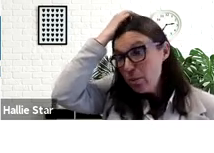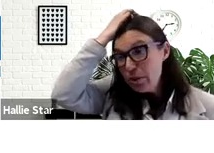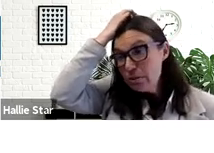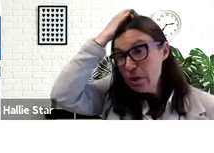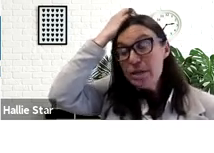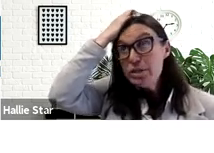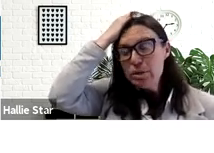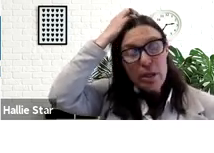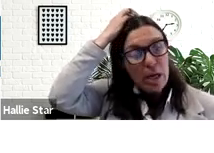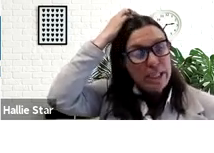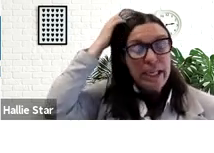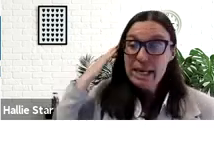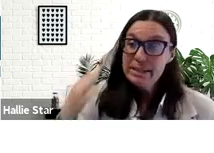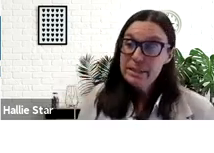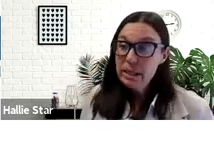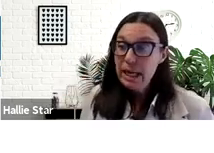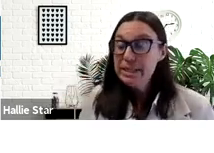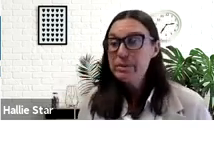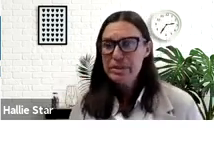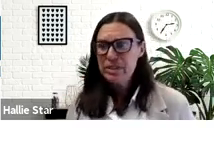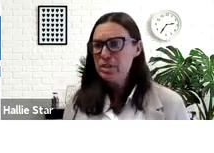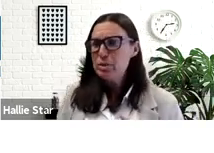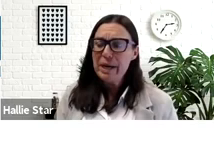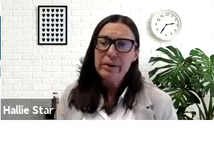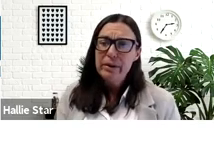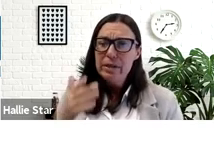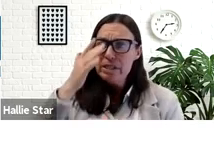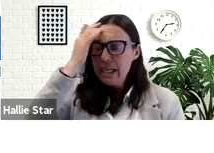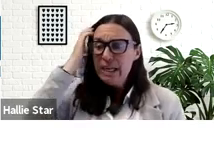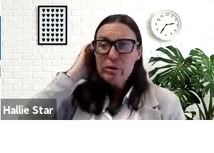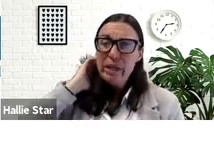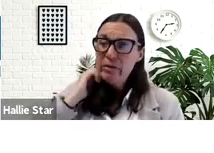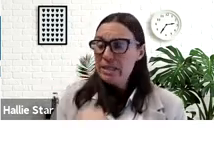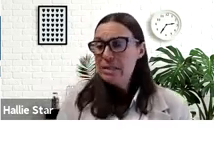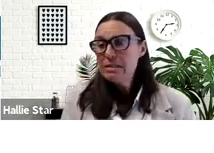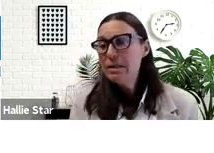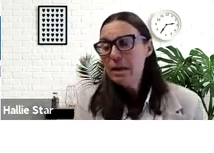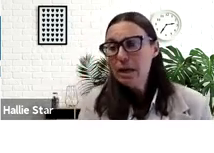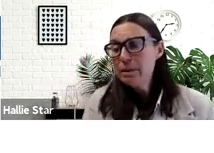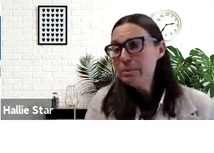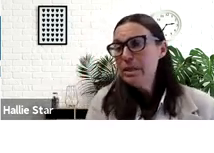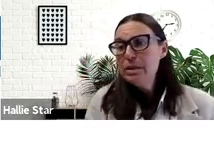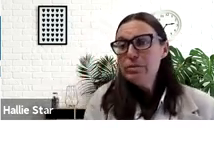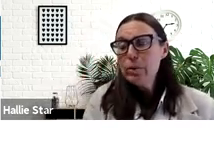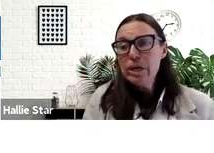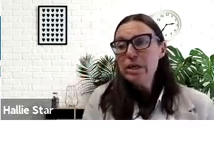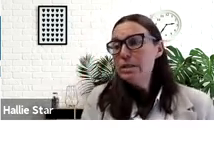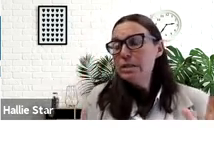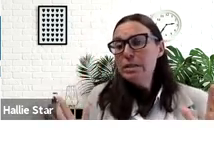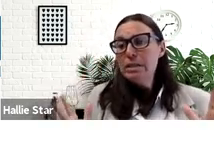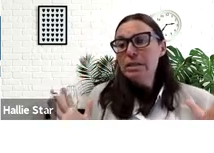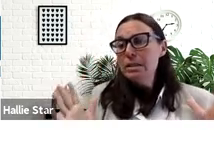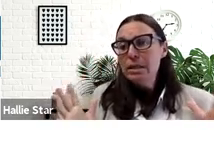autosomal DNA test. And I was concerned about taking it for many reasons, for